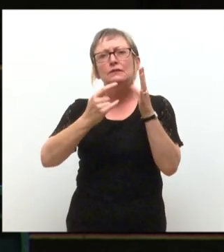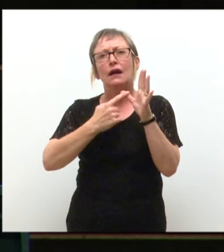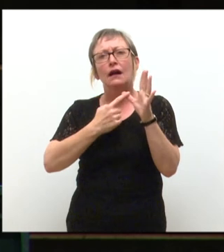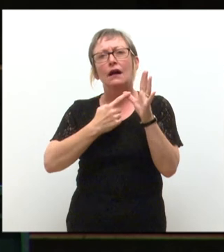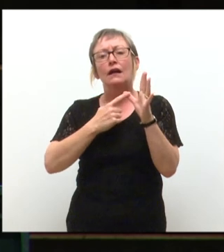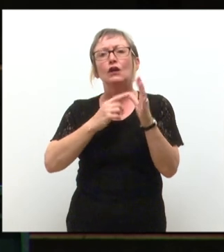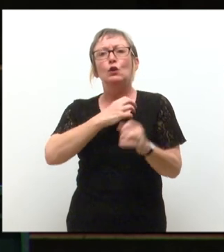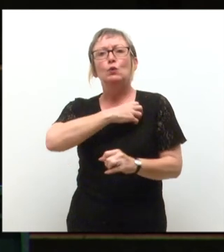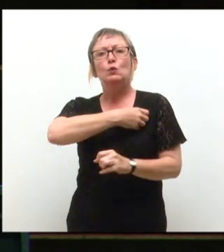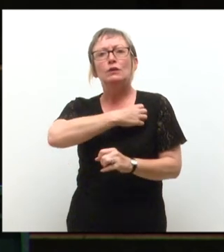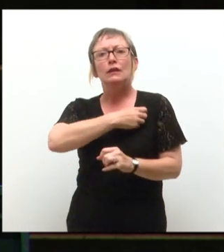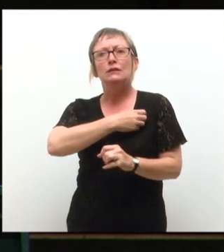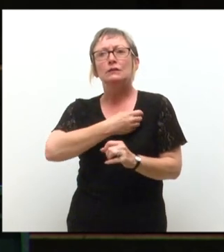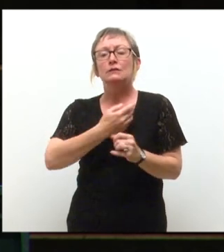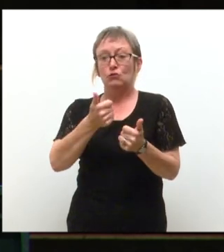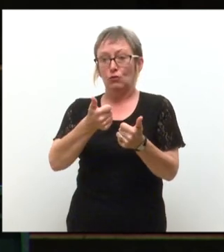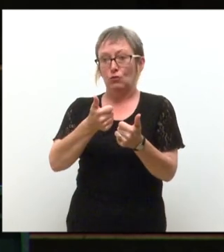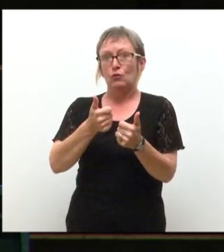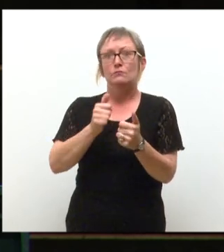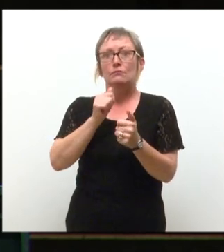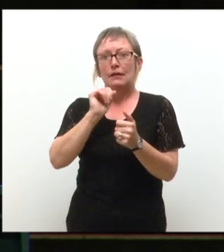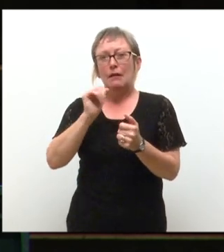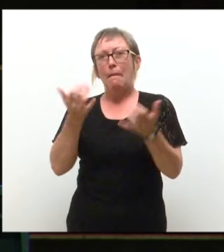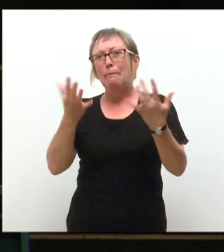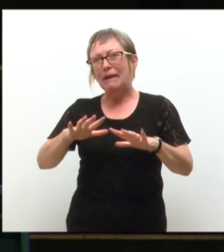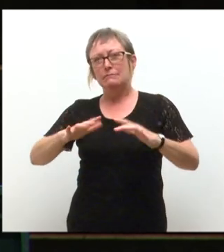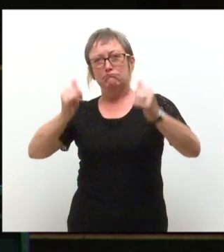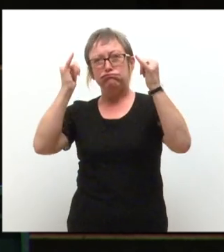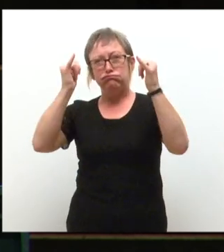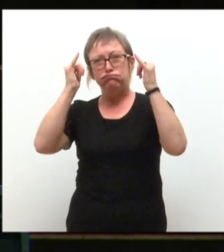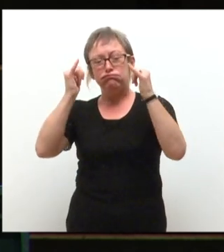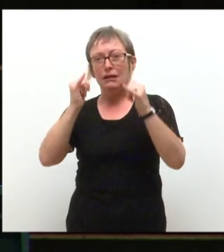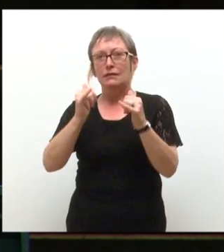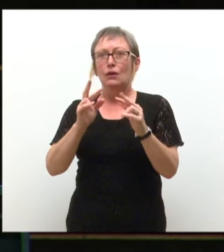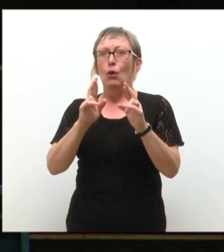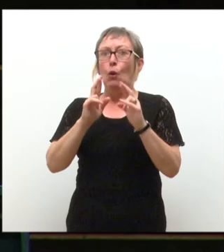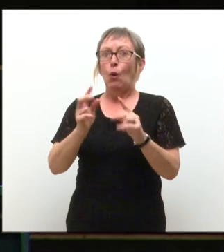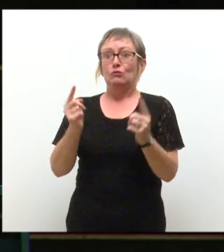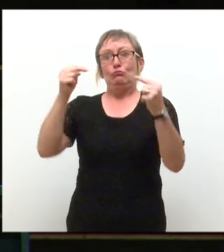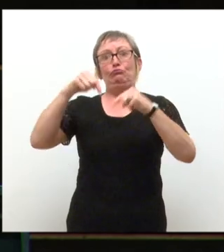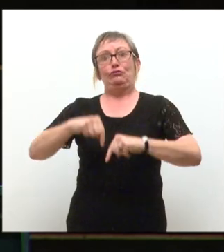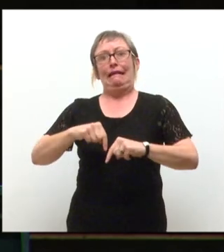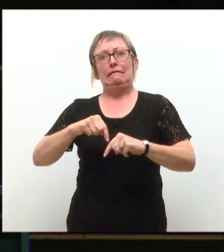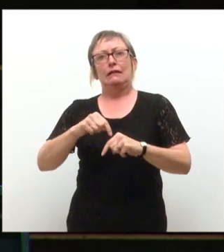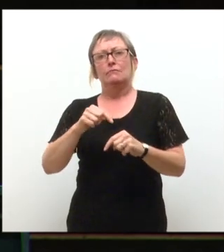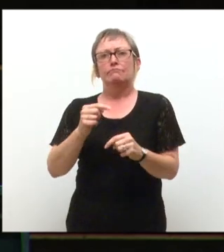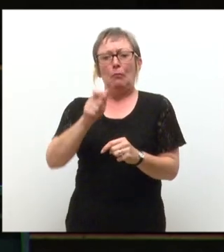nightclub, maybe the one that were meant to bring Danny Dyer from Love Island, but we actually are bringing Alexandra Cain. Please don't submit any complaints on that.